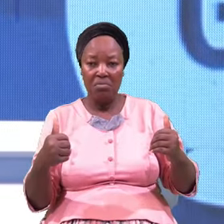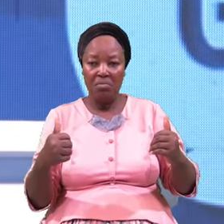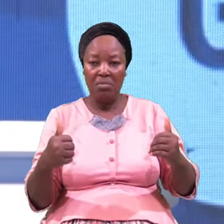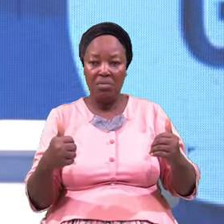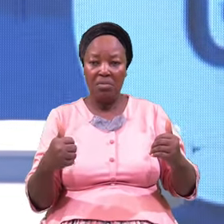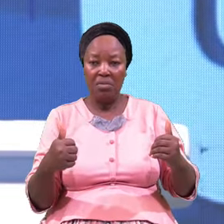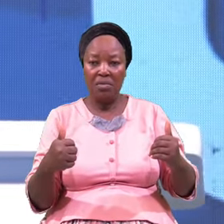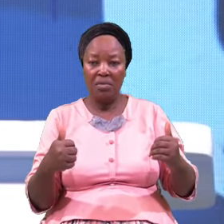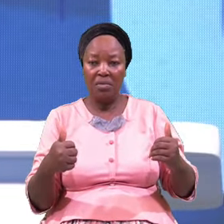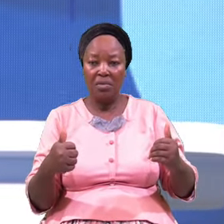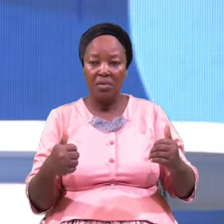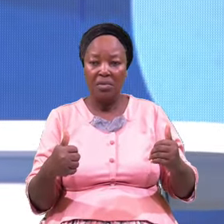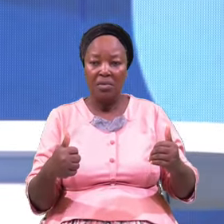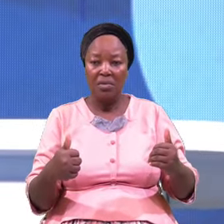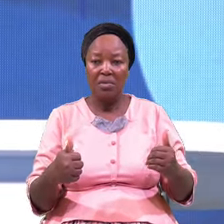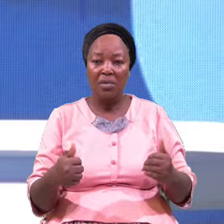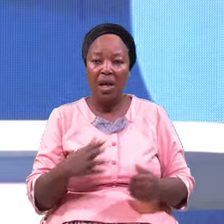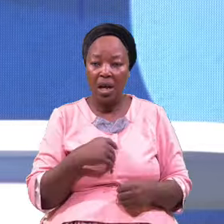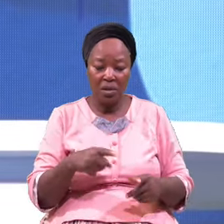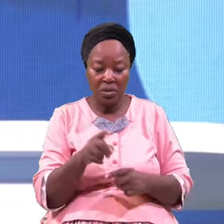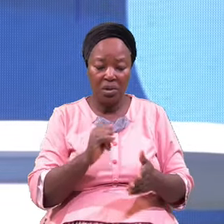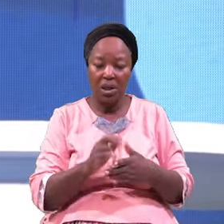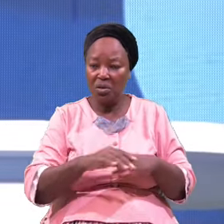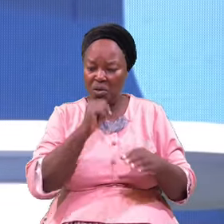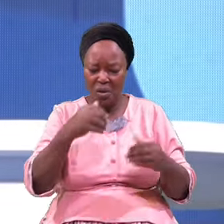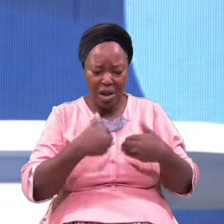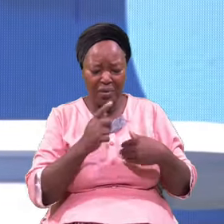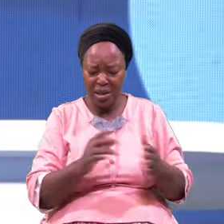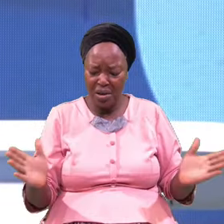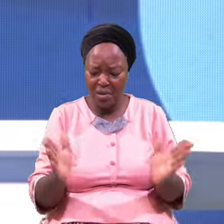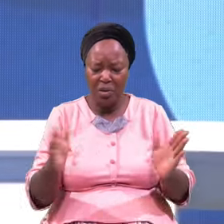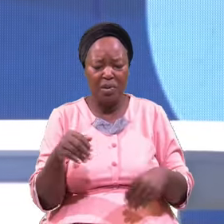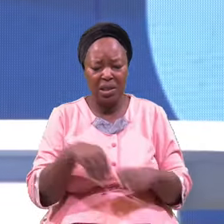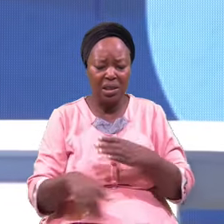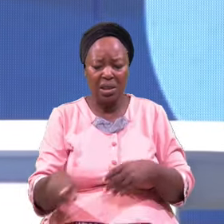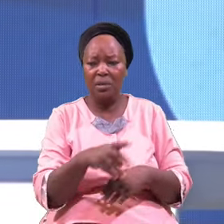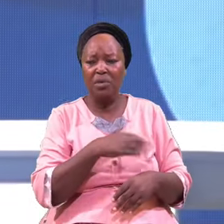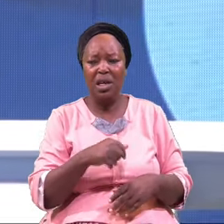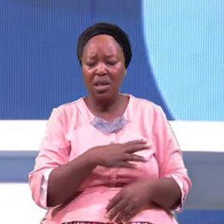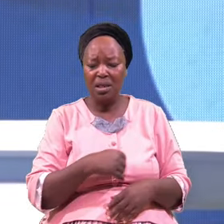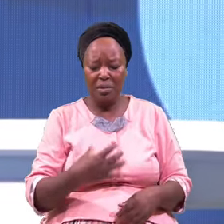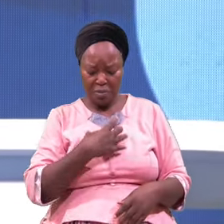And Those Who Don't Have Any Drive Within Them Any Passion Within Them